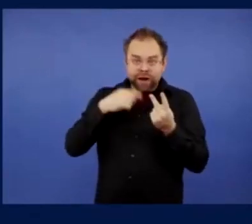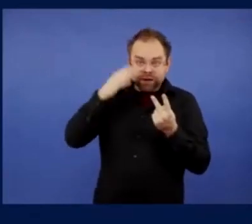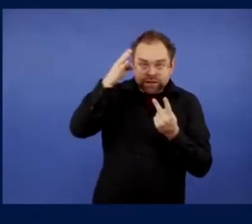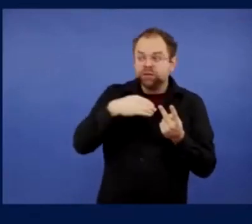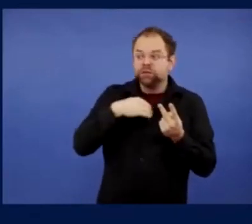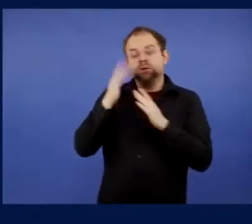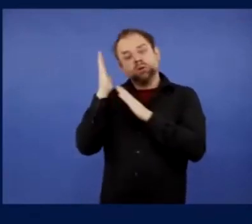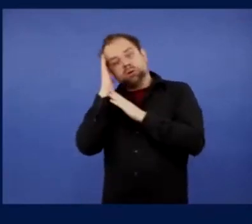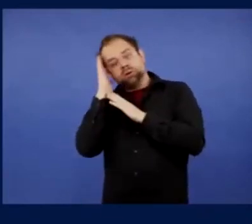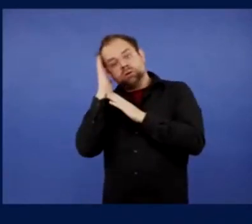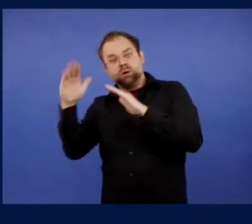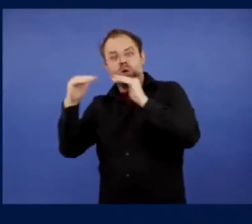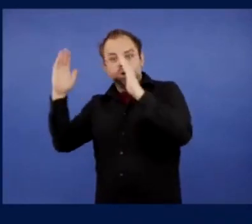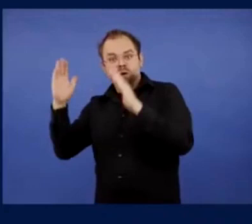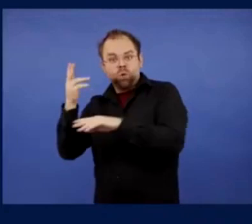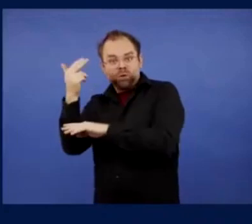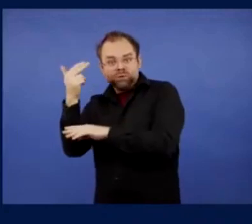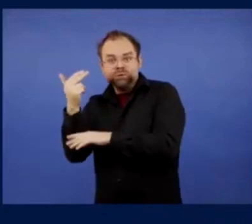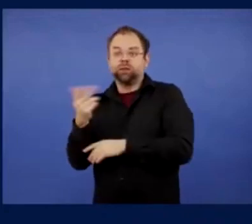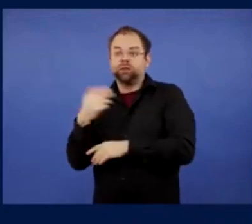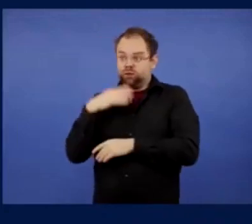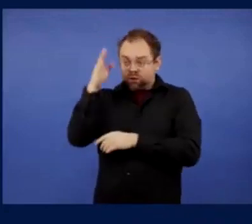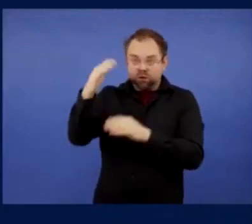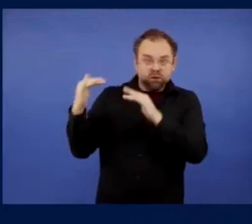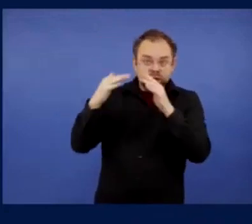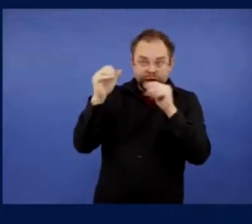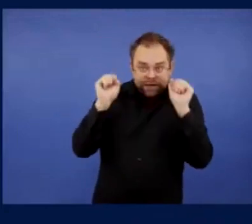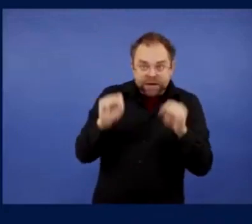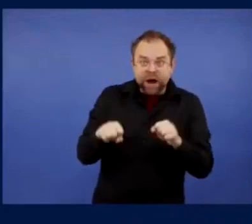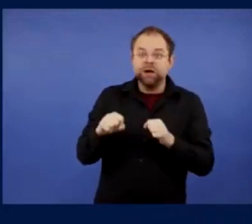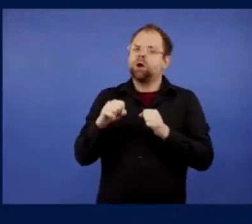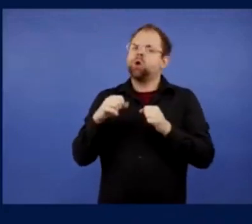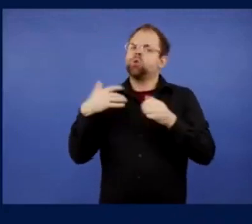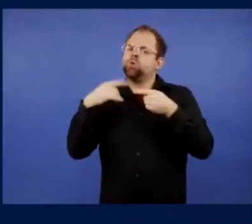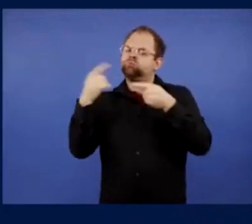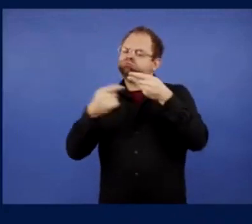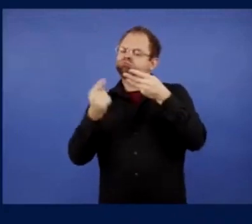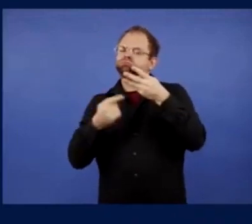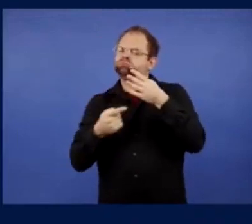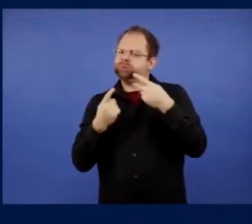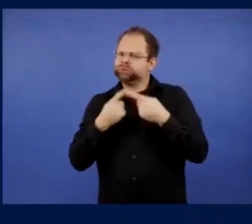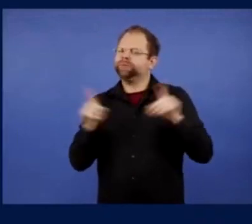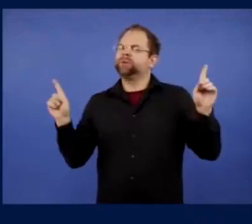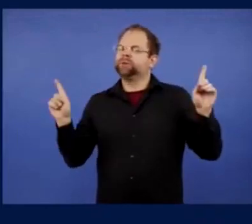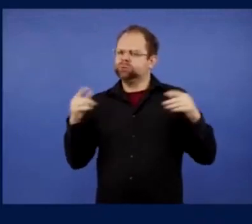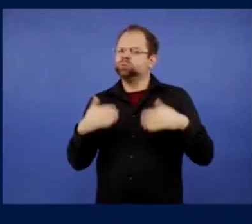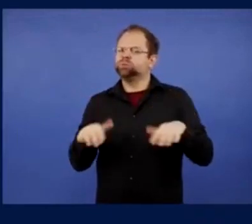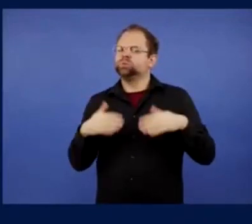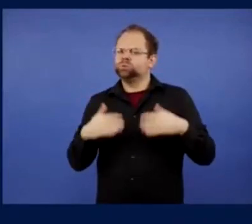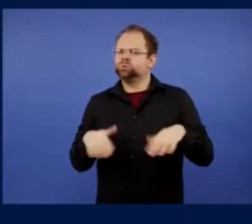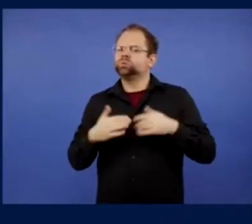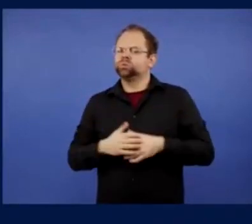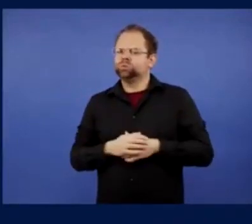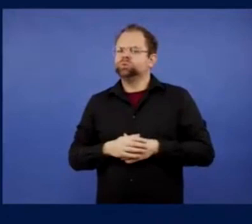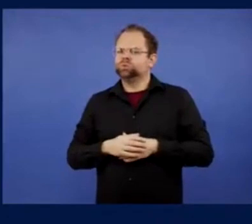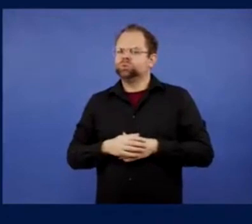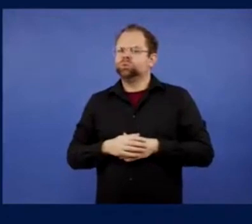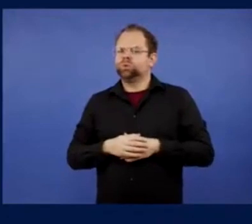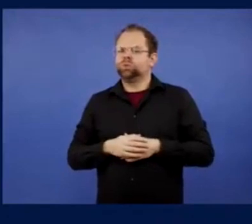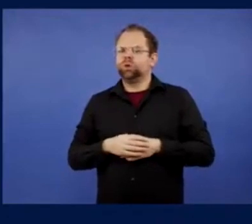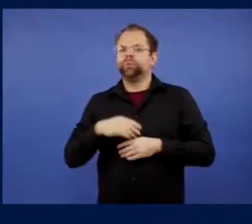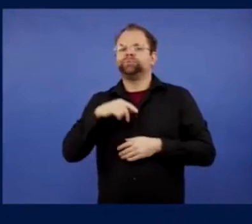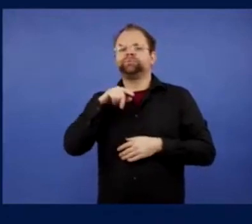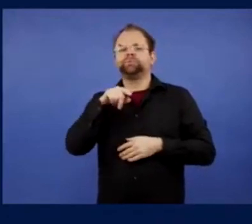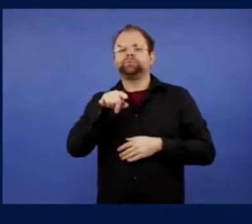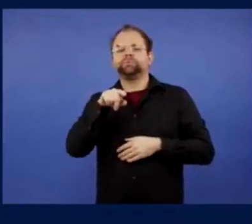wheelchair tickets, which then becomes a major scramble, irrespective of how many European credits I've built up over the years.